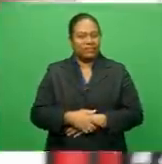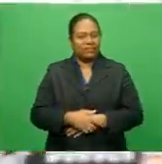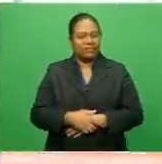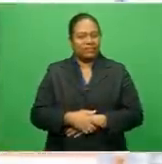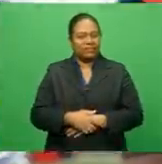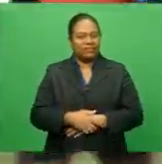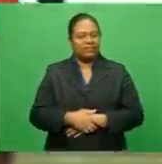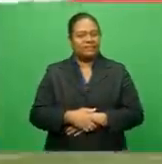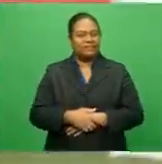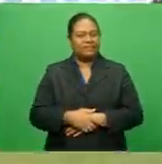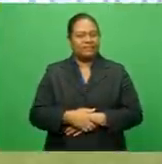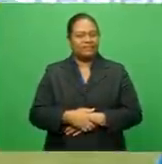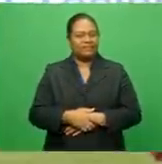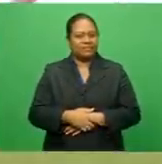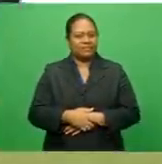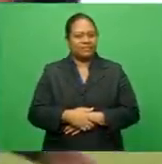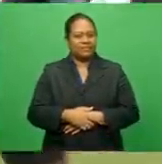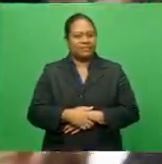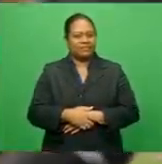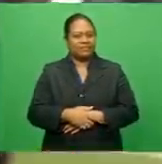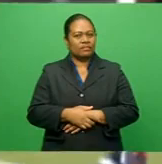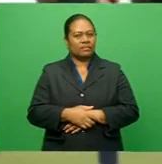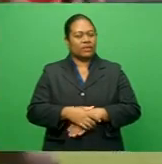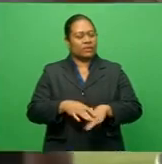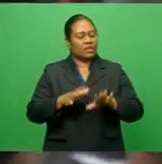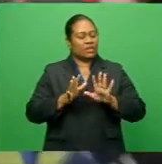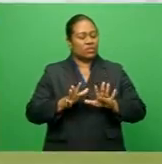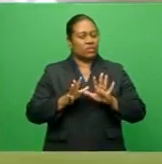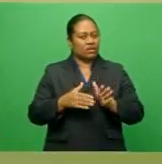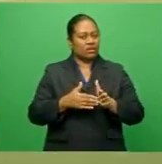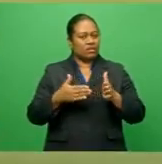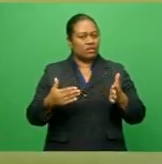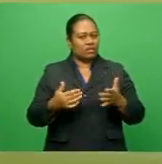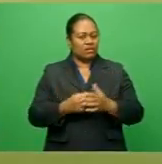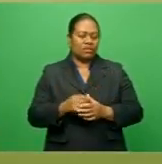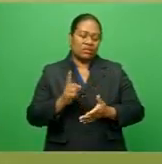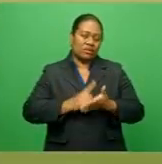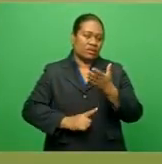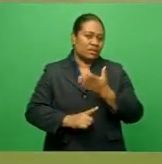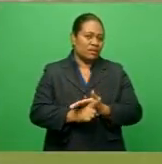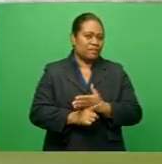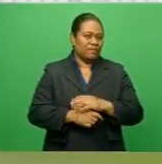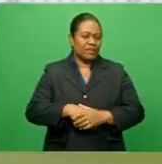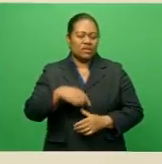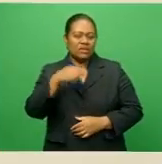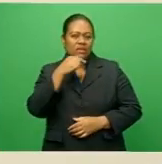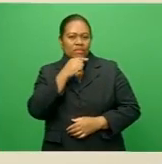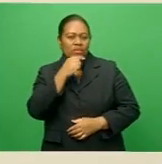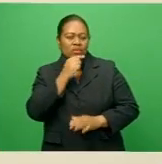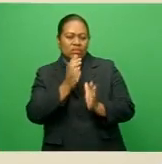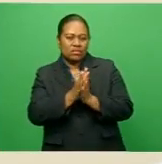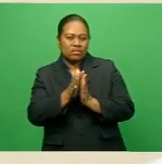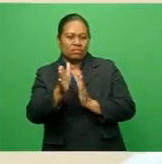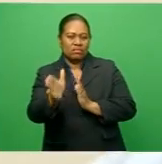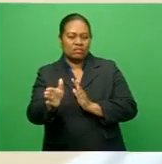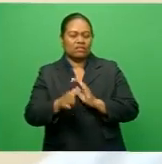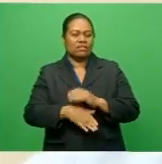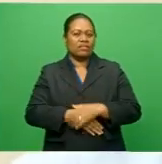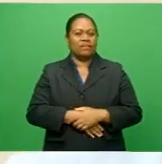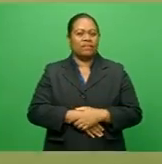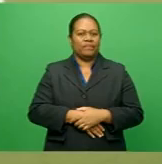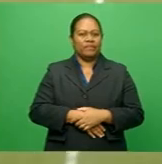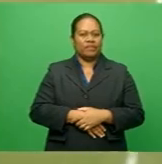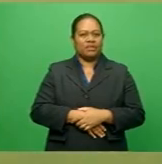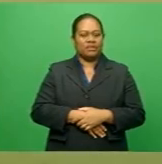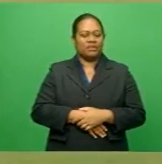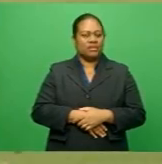And, yeah, we're just waiting for the cool girls and hopefully everything is supposed to be able to go there and express themselves in the match